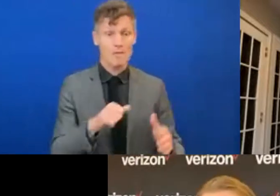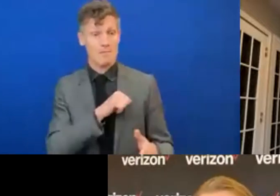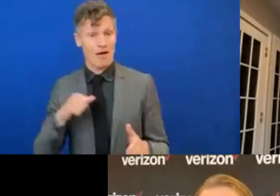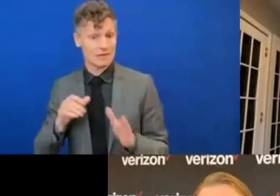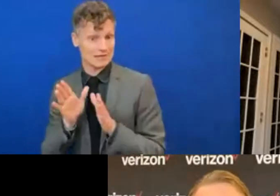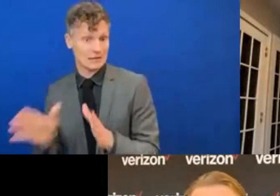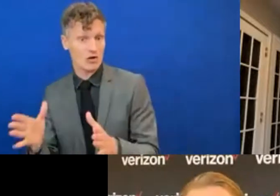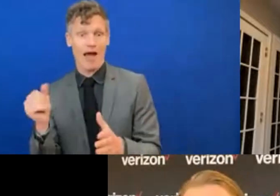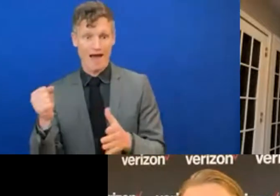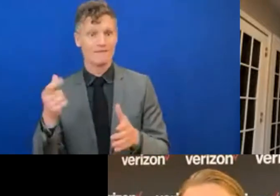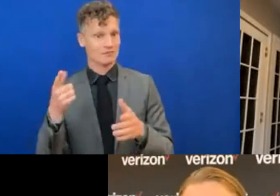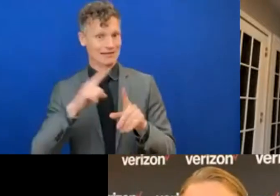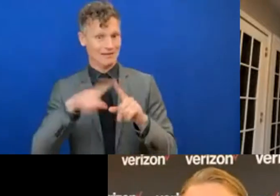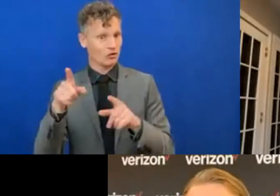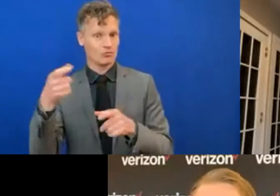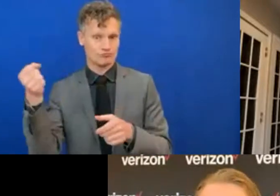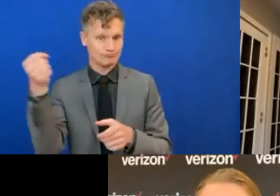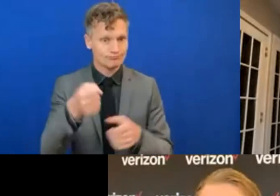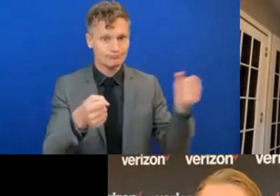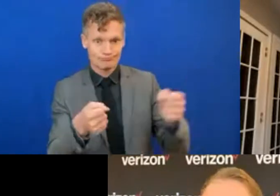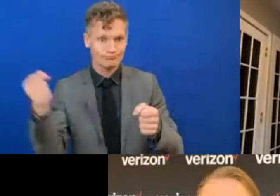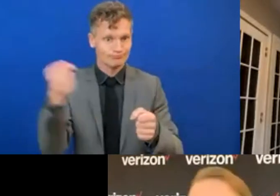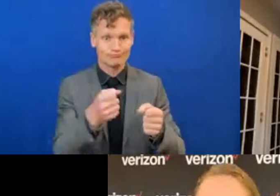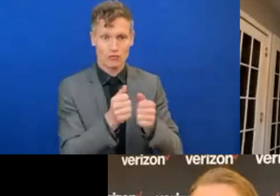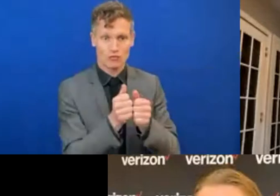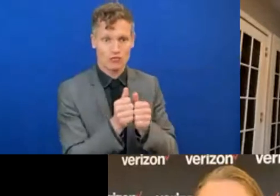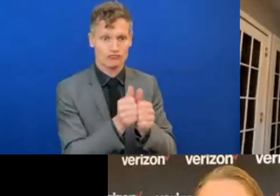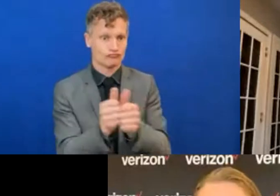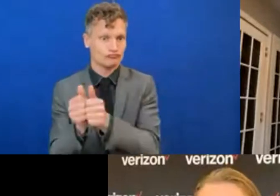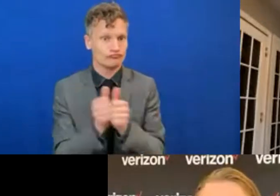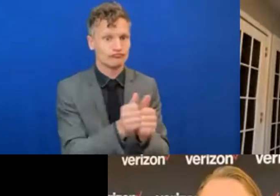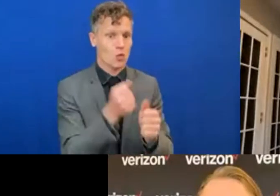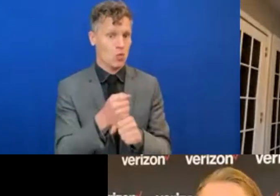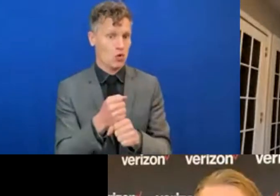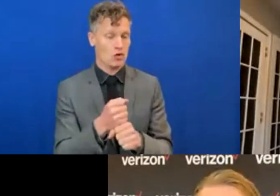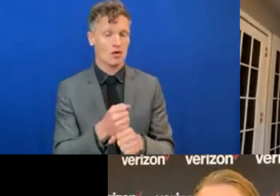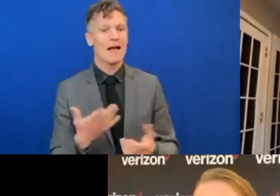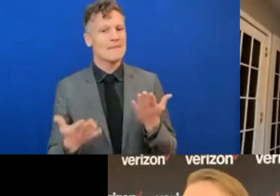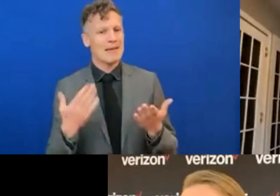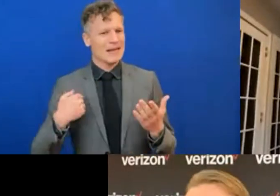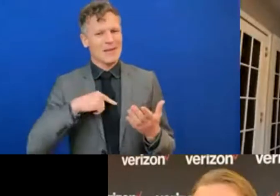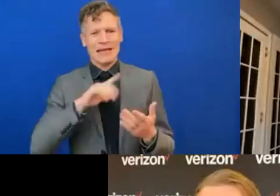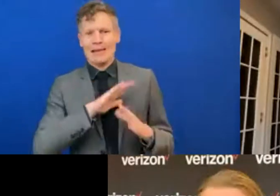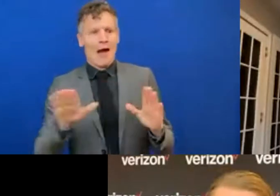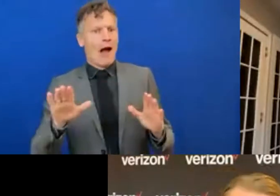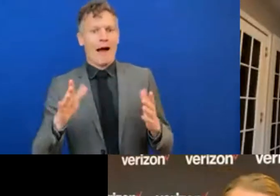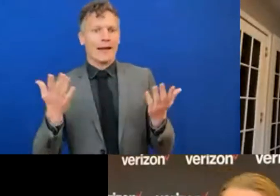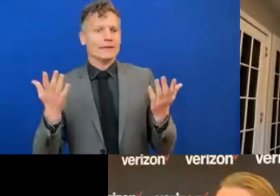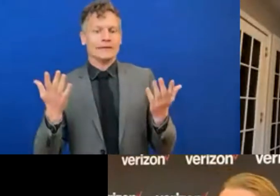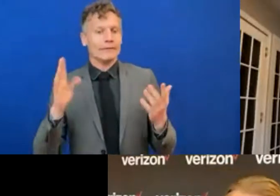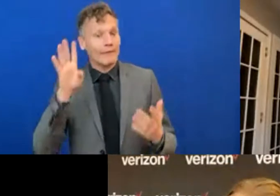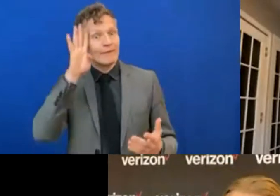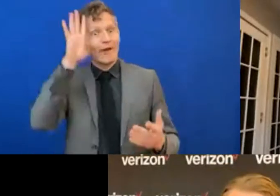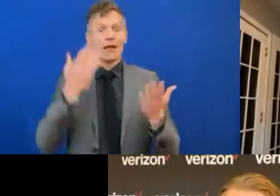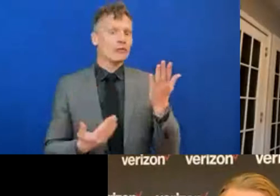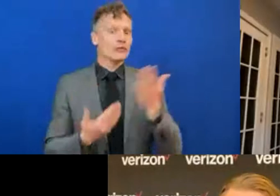actually advocate and find the best solution. Not maybe invent all the things, but scale them across borders. And we've heard